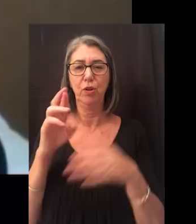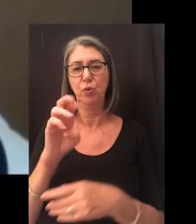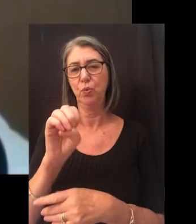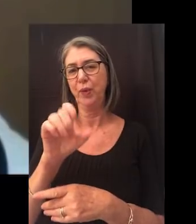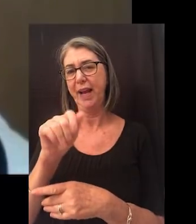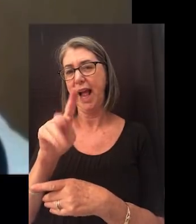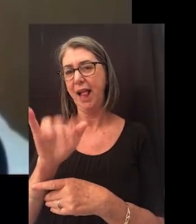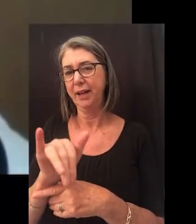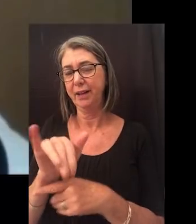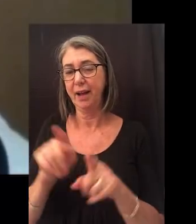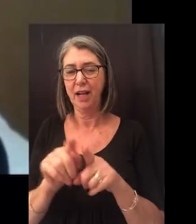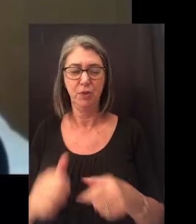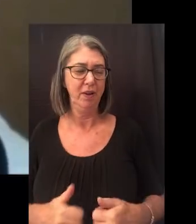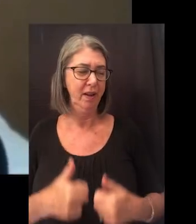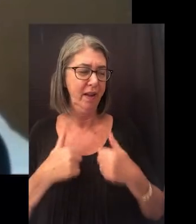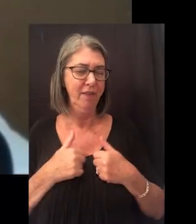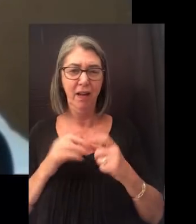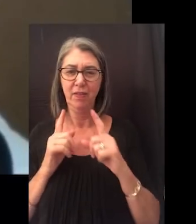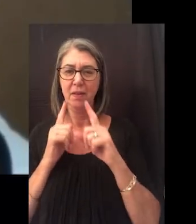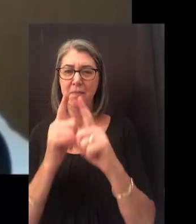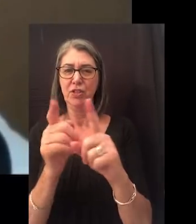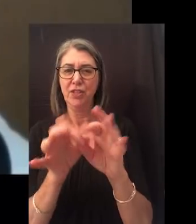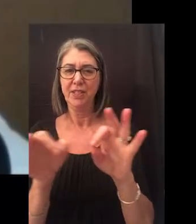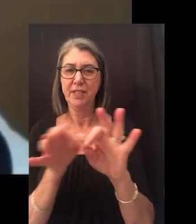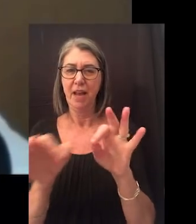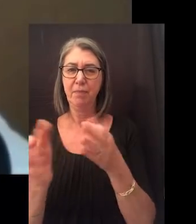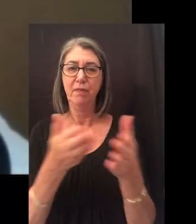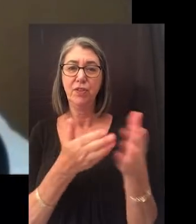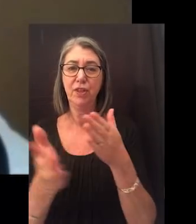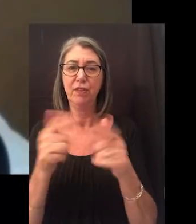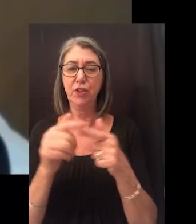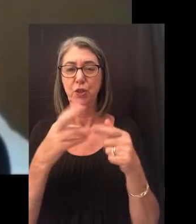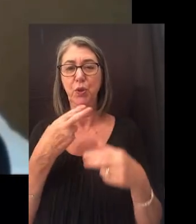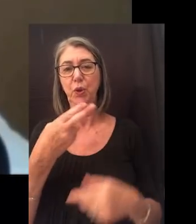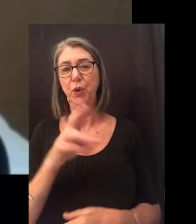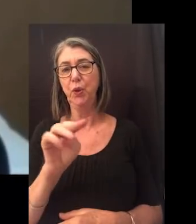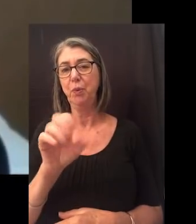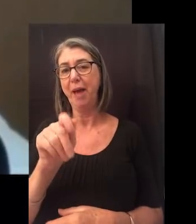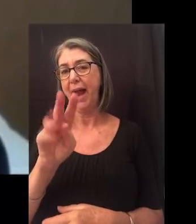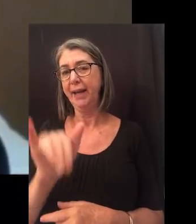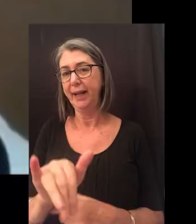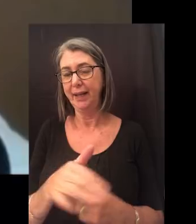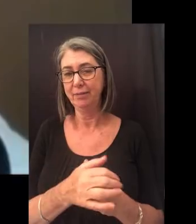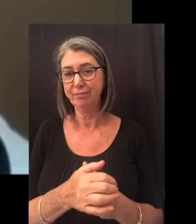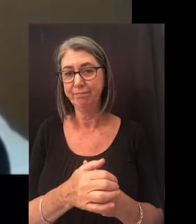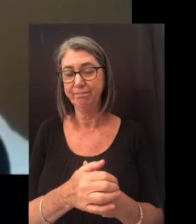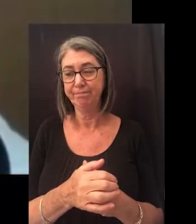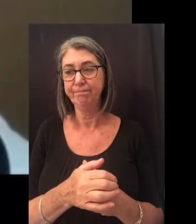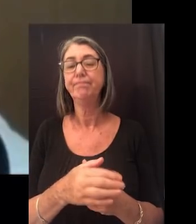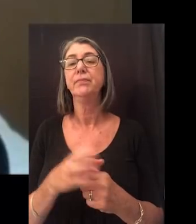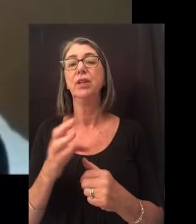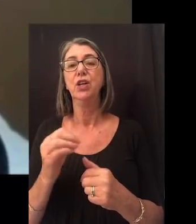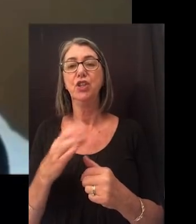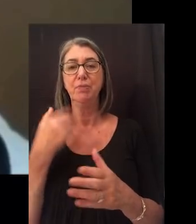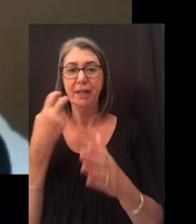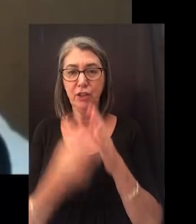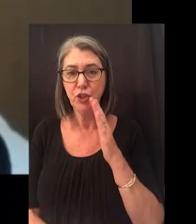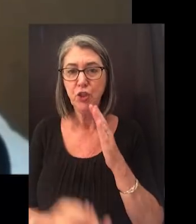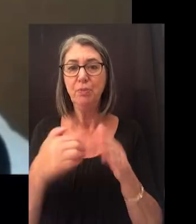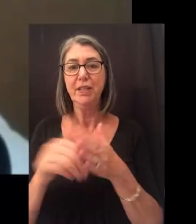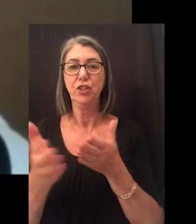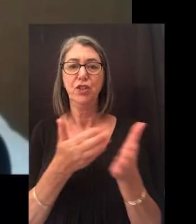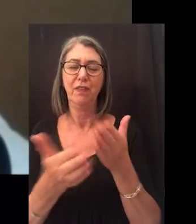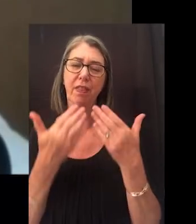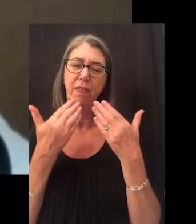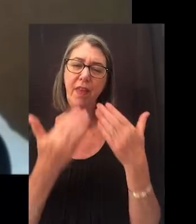and our global reality as we live out the mission statements of service to humanity. To be